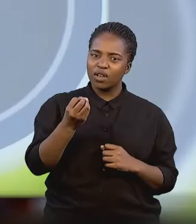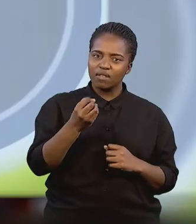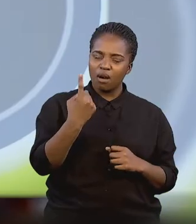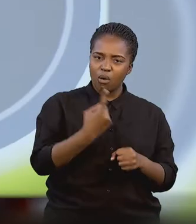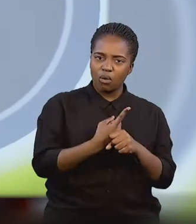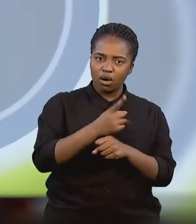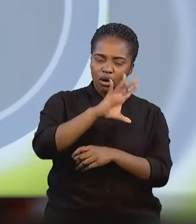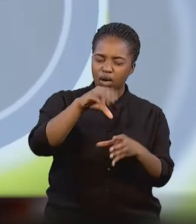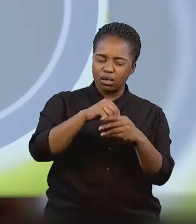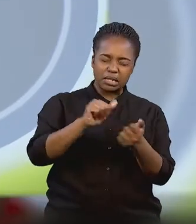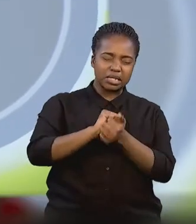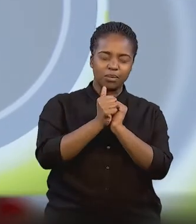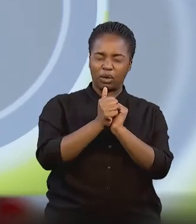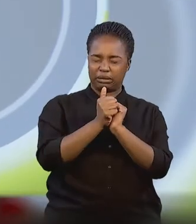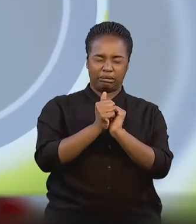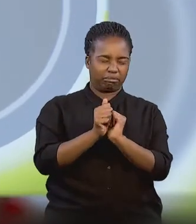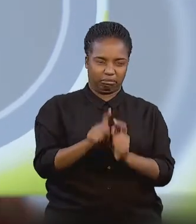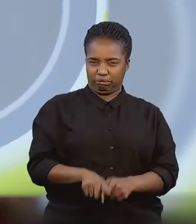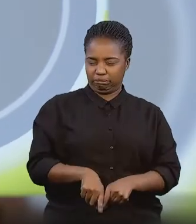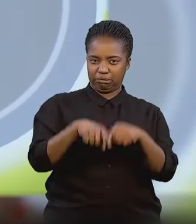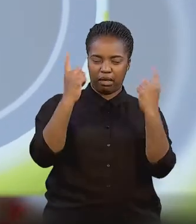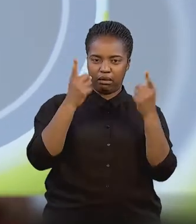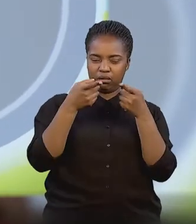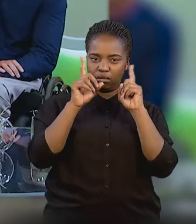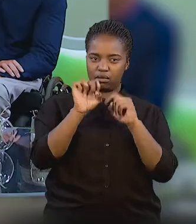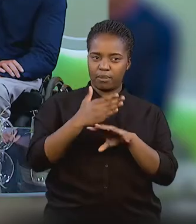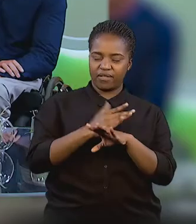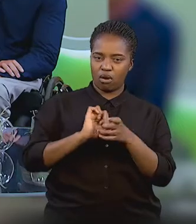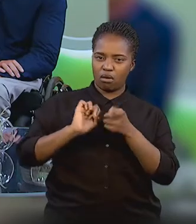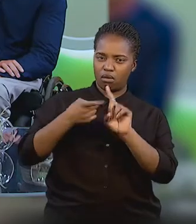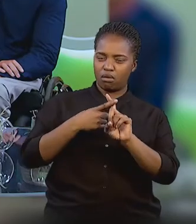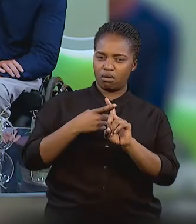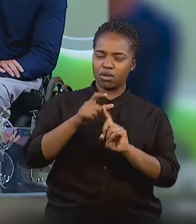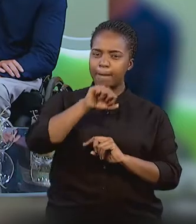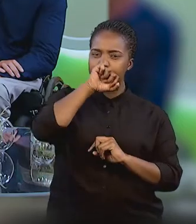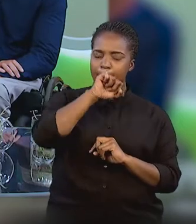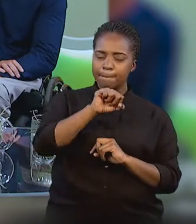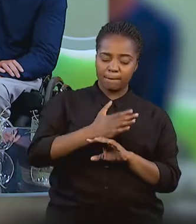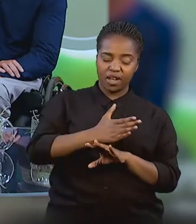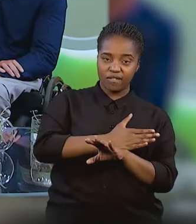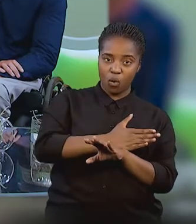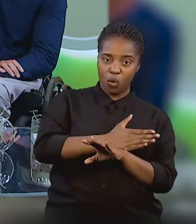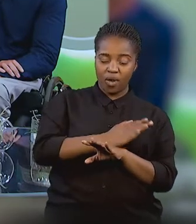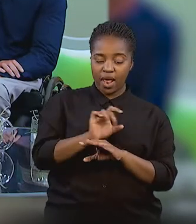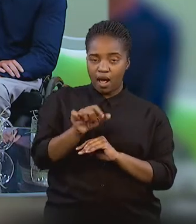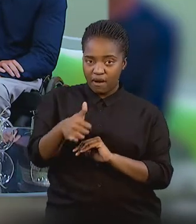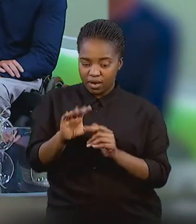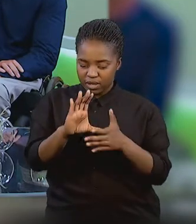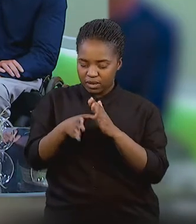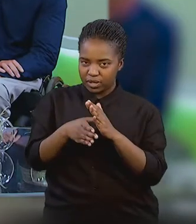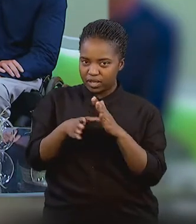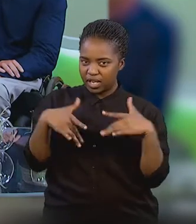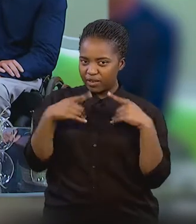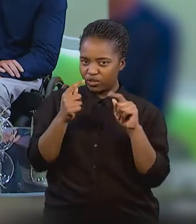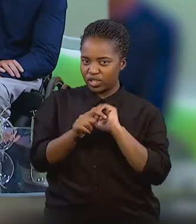have always participated in some type of activity or sports before your injury. What did you like then and what did you do?